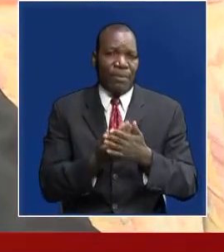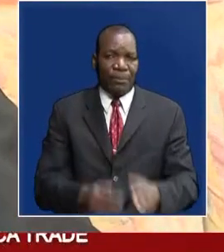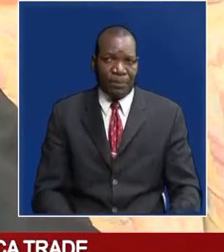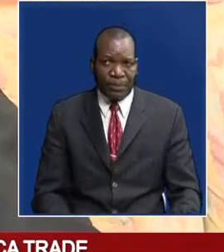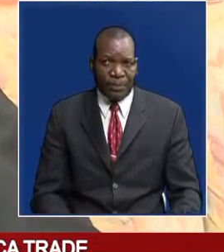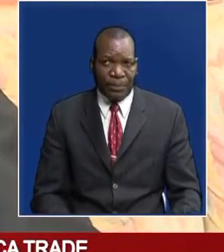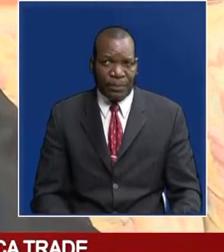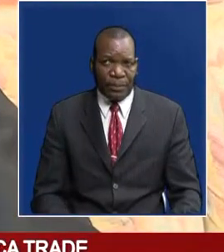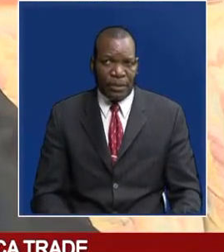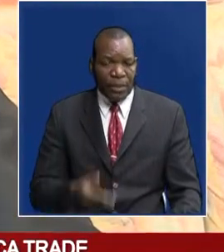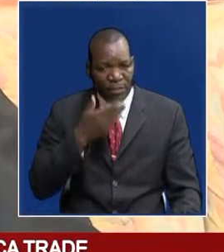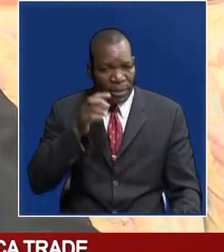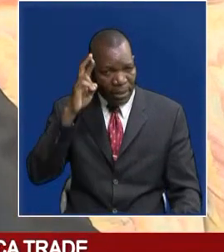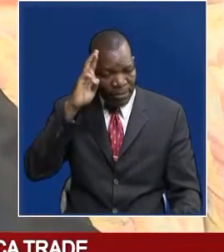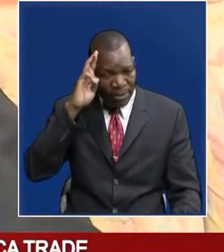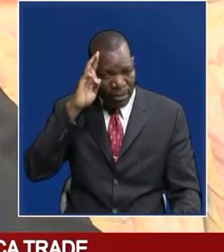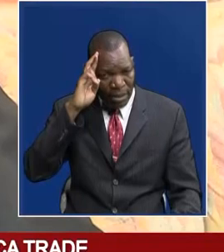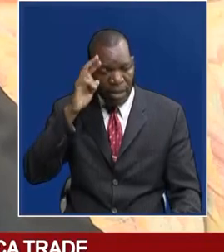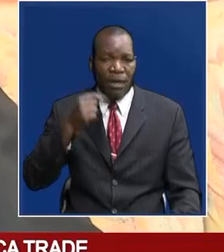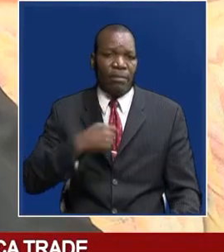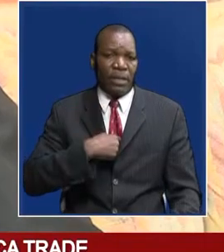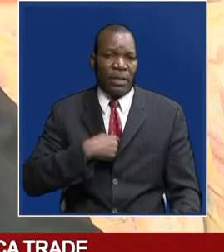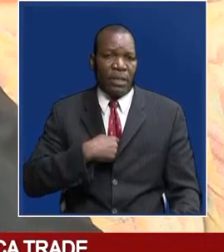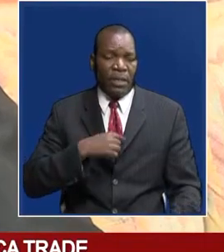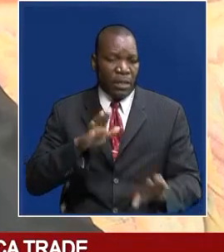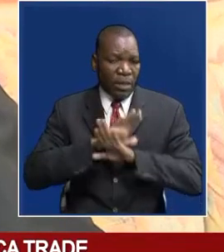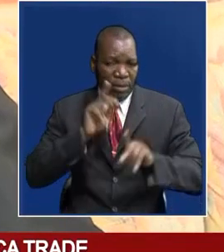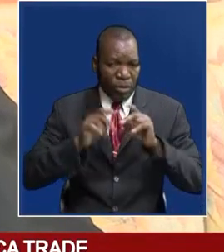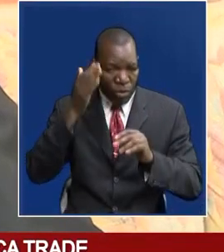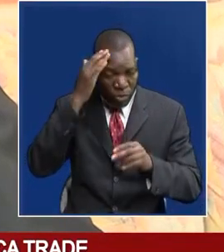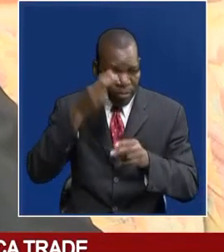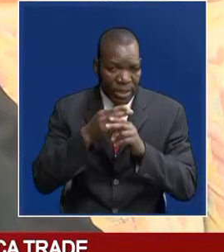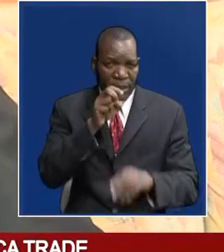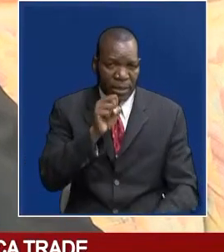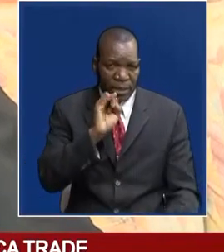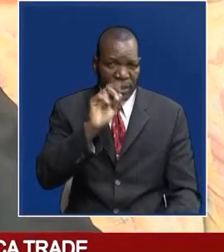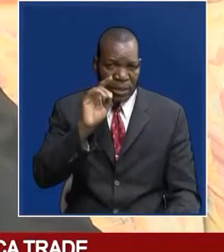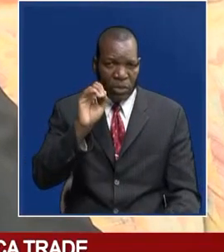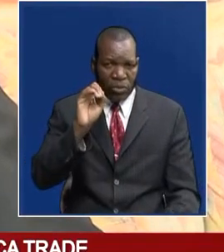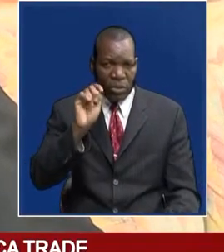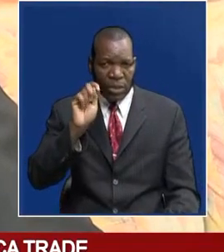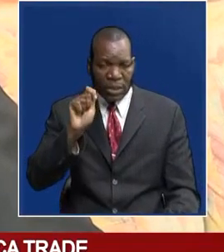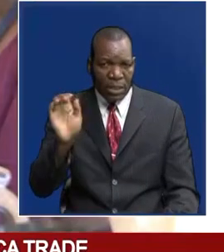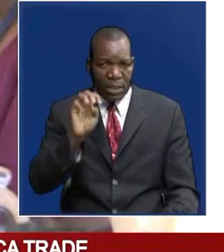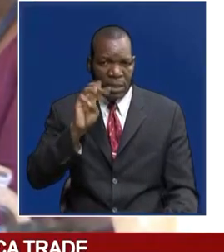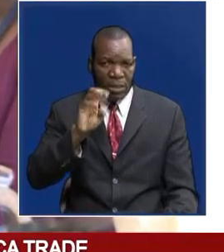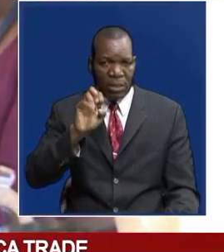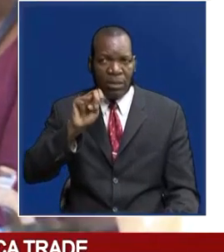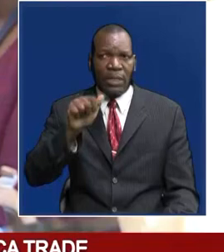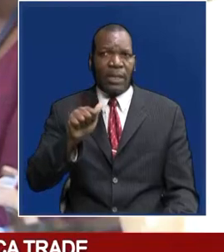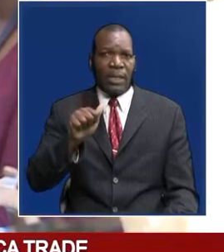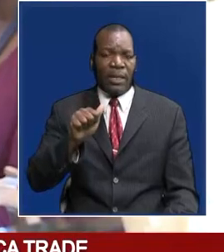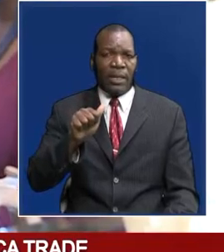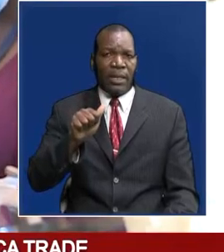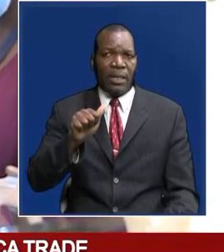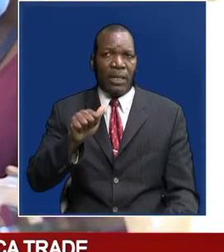as the Zambians already known me as Kota Wina. And that is cutting